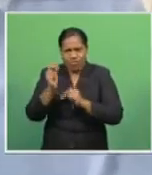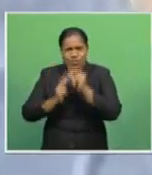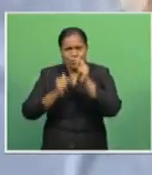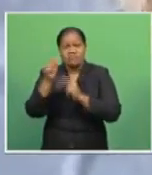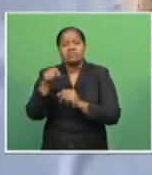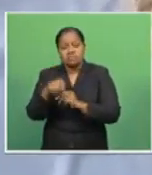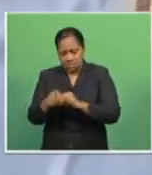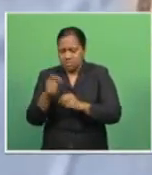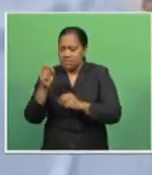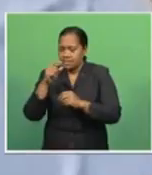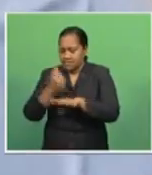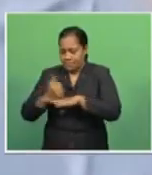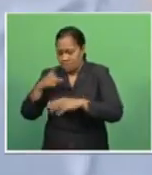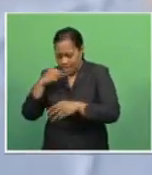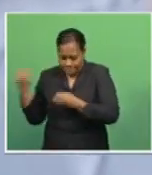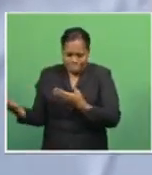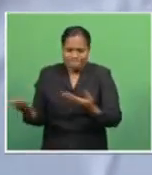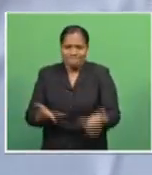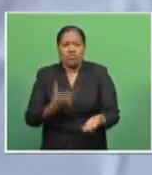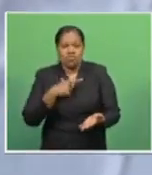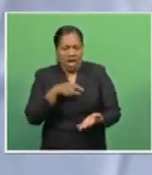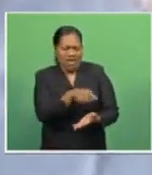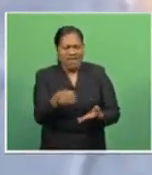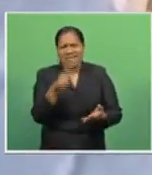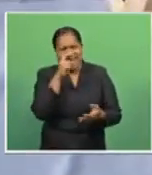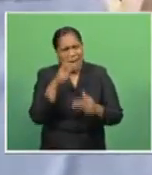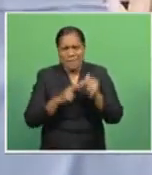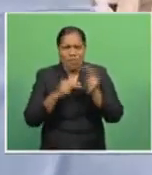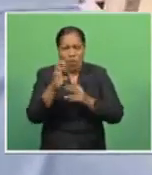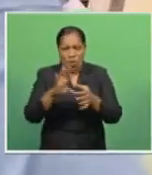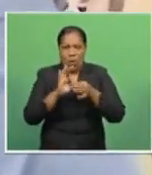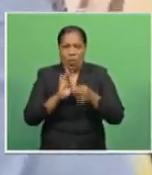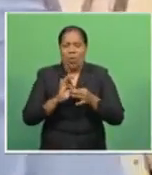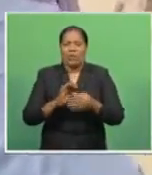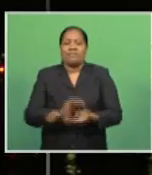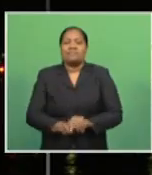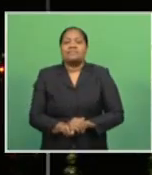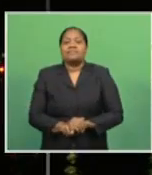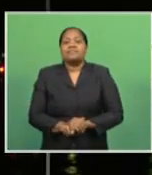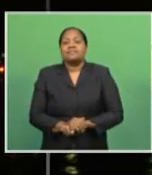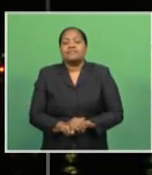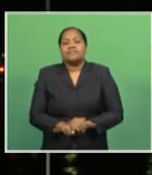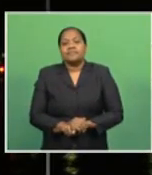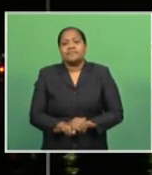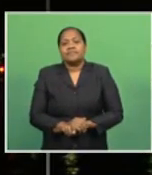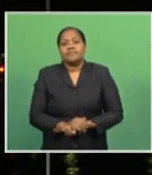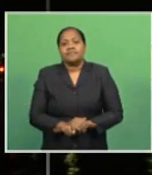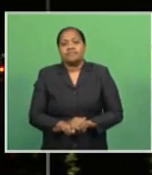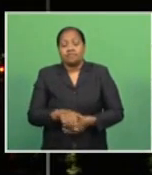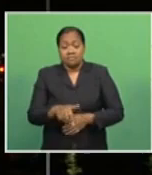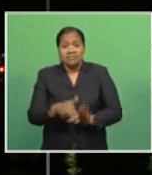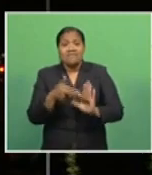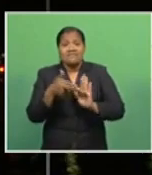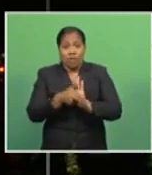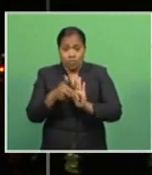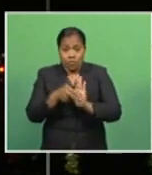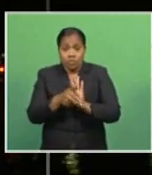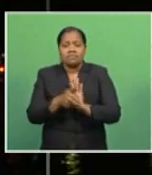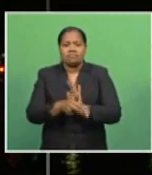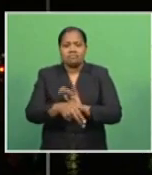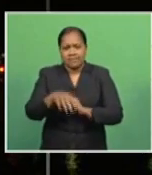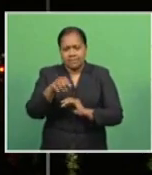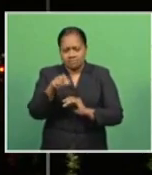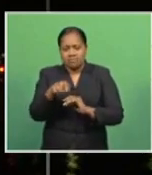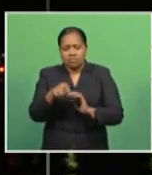who can't rebuild on their own. Kritika Kumar, FBC News. Fuel prices are expected to